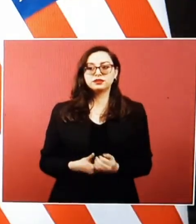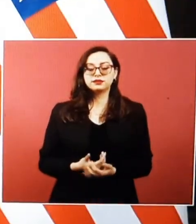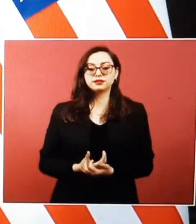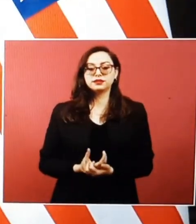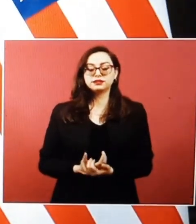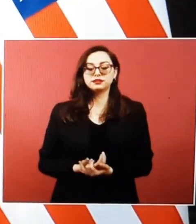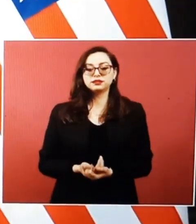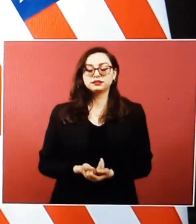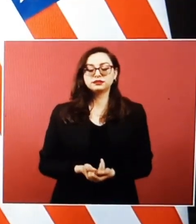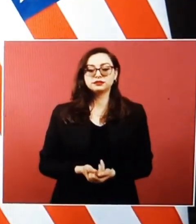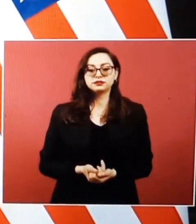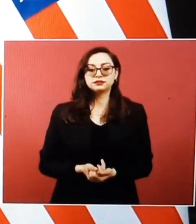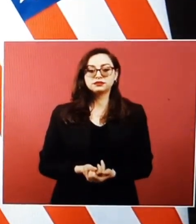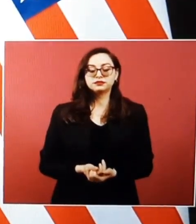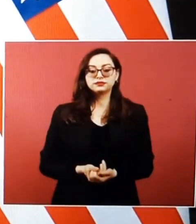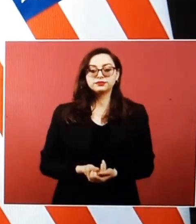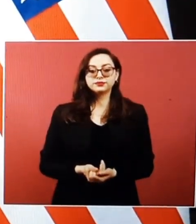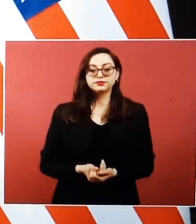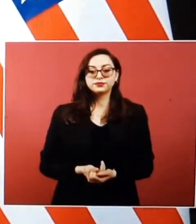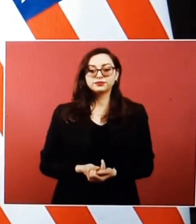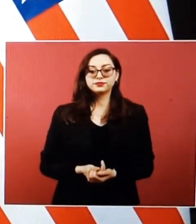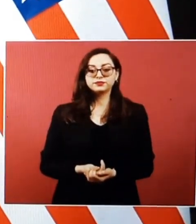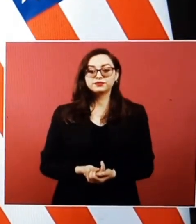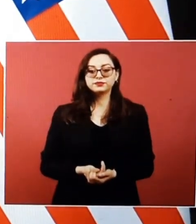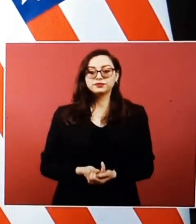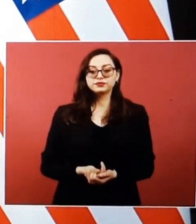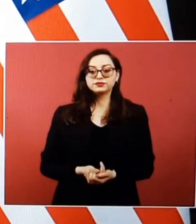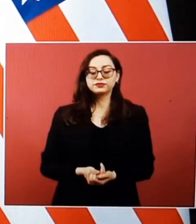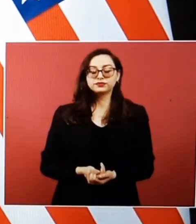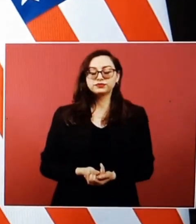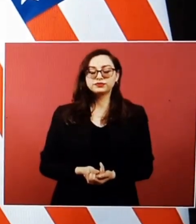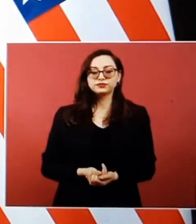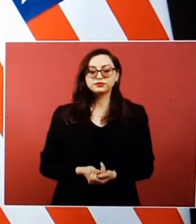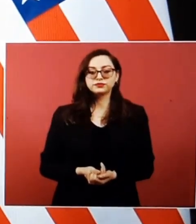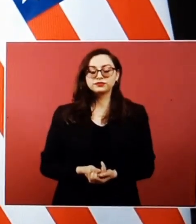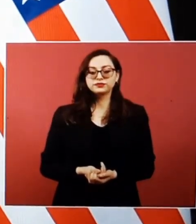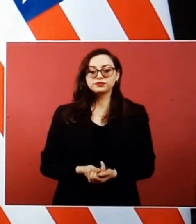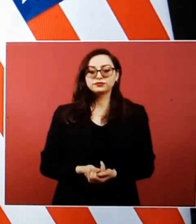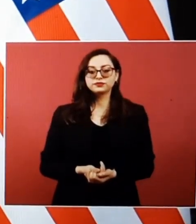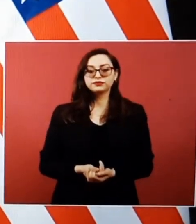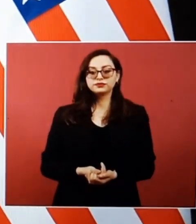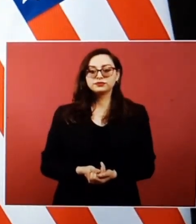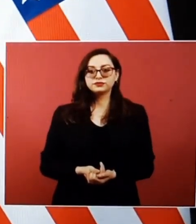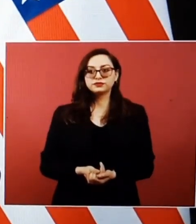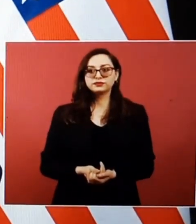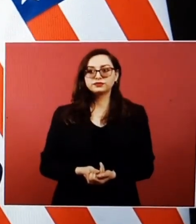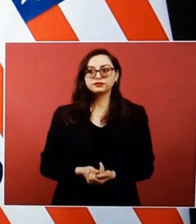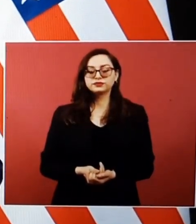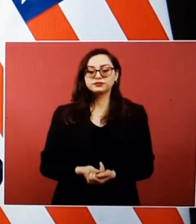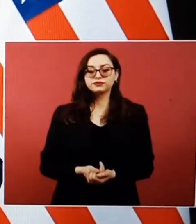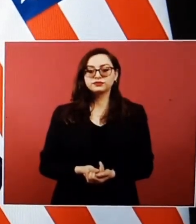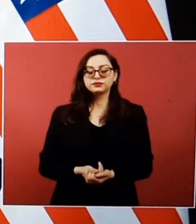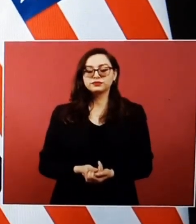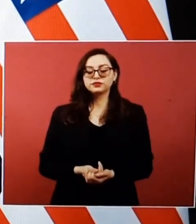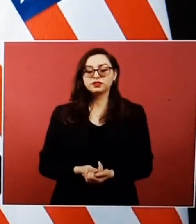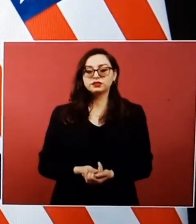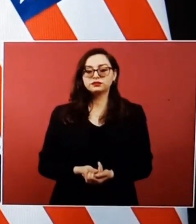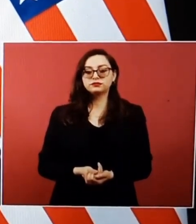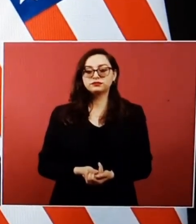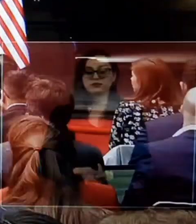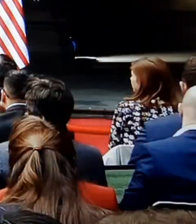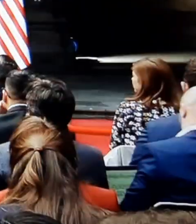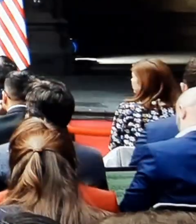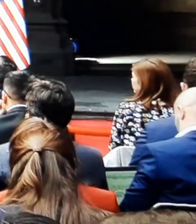upholds our nation's laws and protects the human rights of migrants facing desperate circumstances.